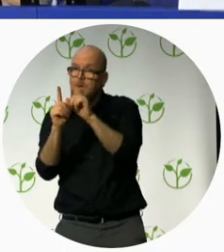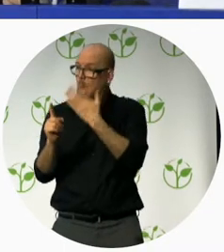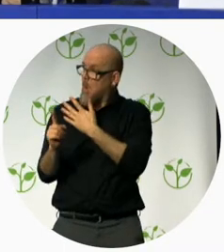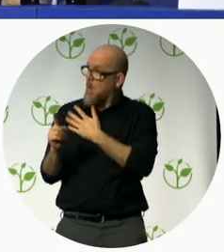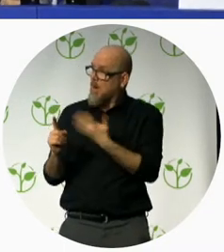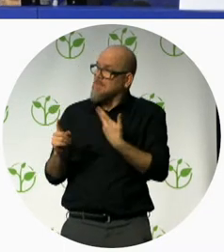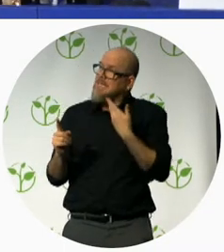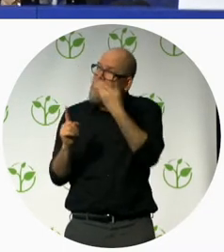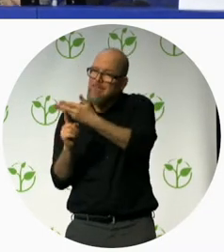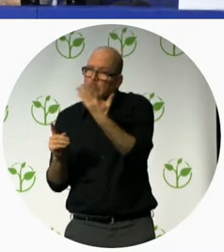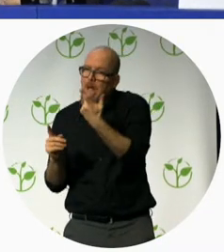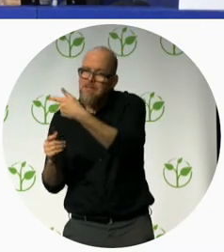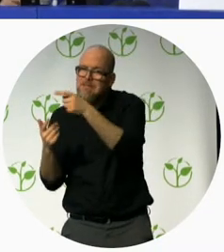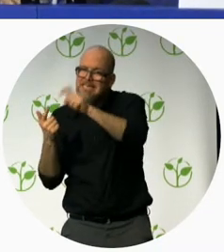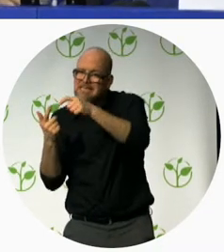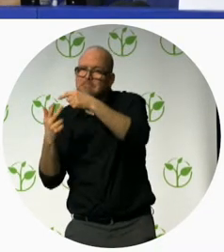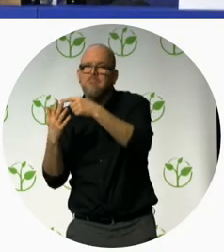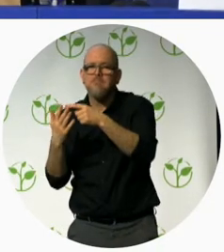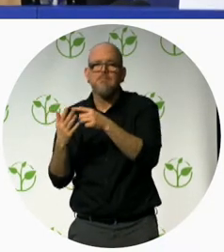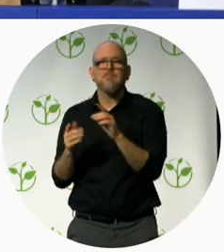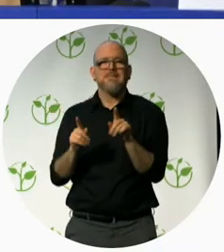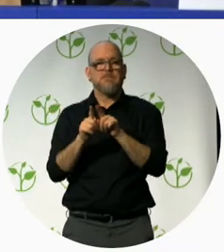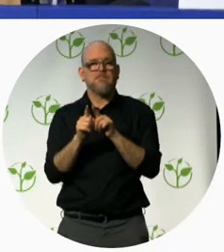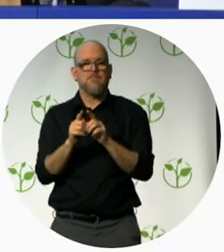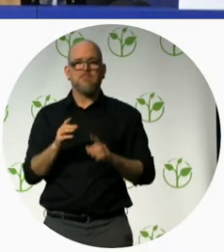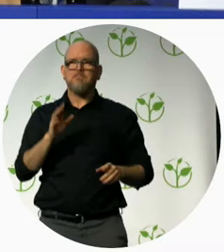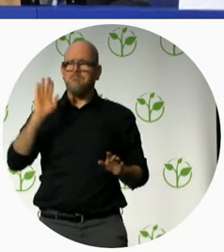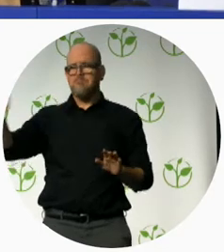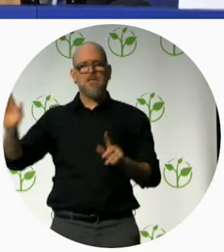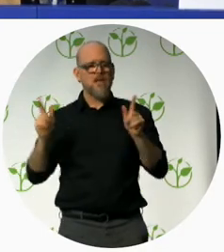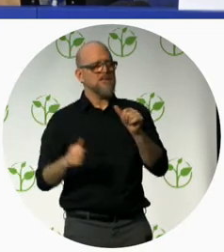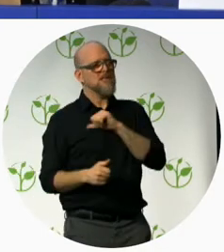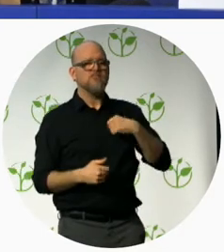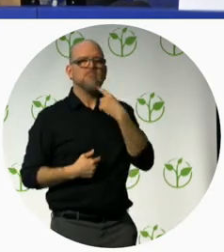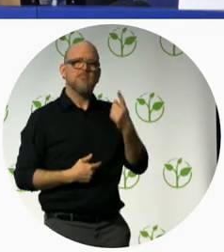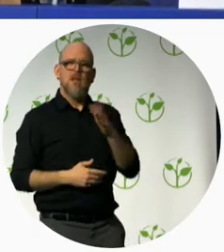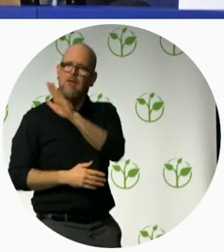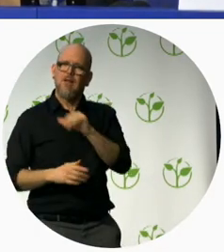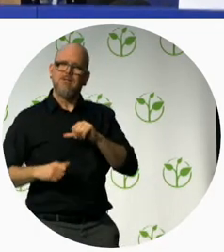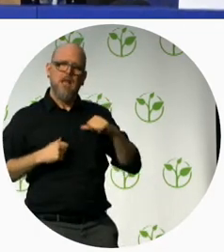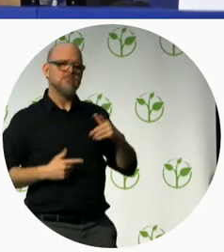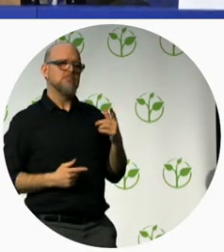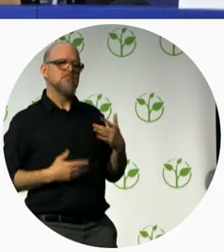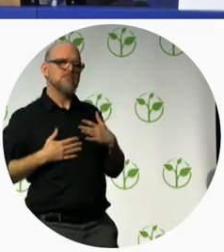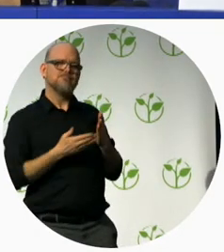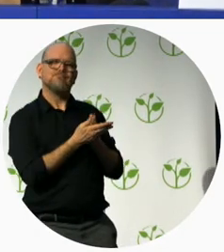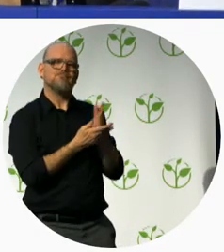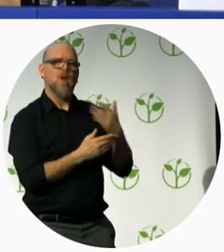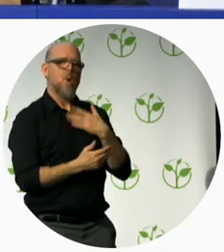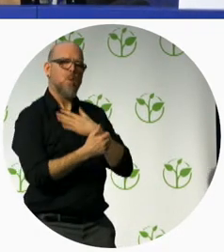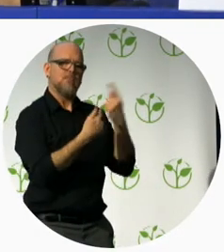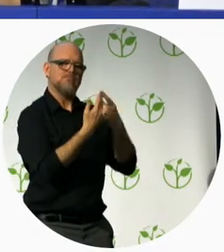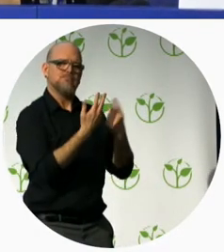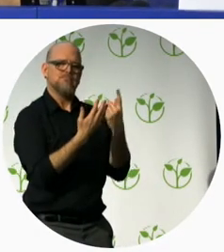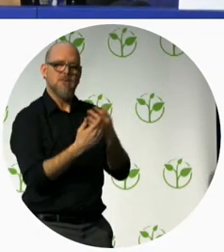to express himself his needs such an accompaniment of a blind patient from the hospital entrance or from the nearest bus or